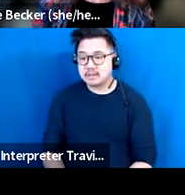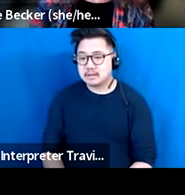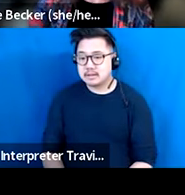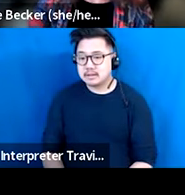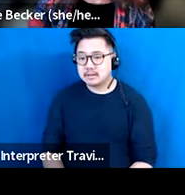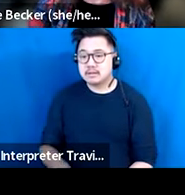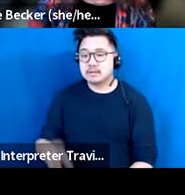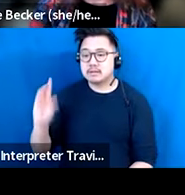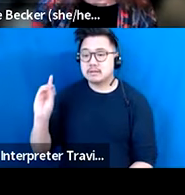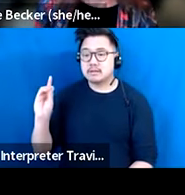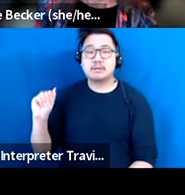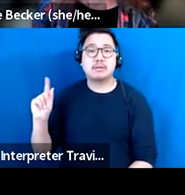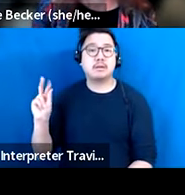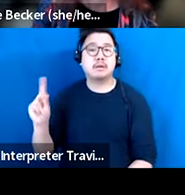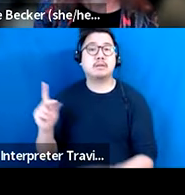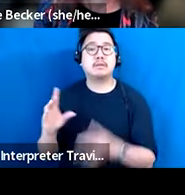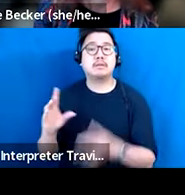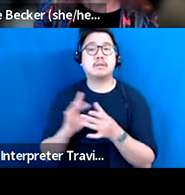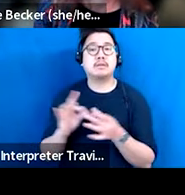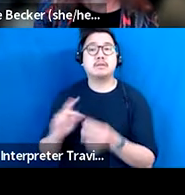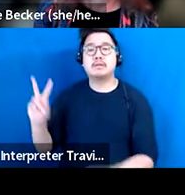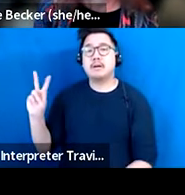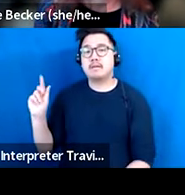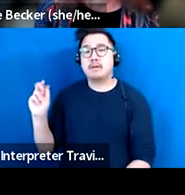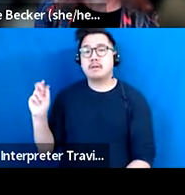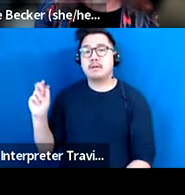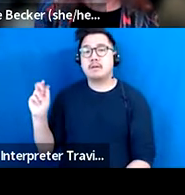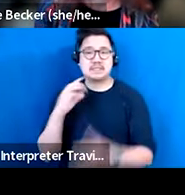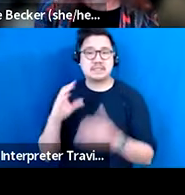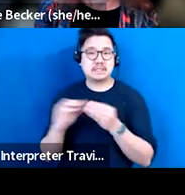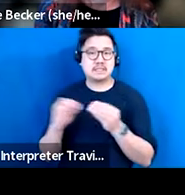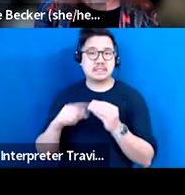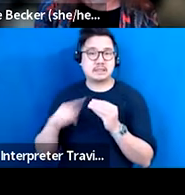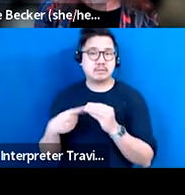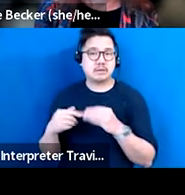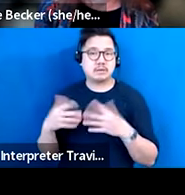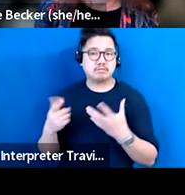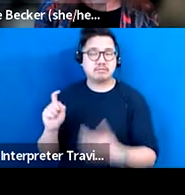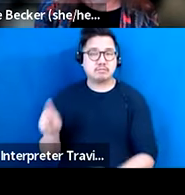Well, just as Vivian was saying about needing to,